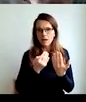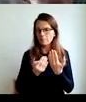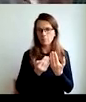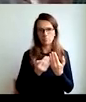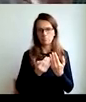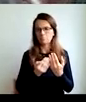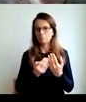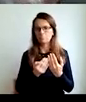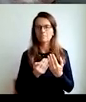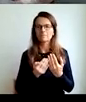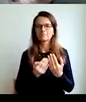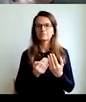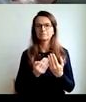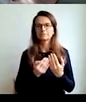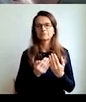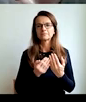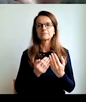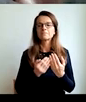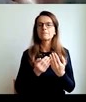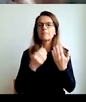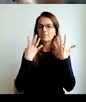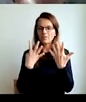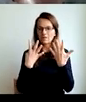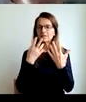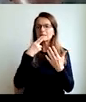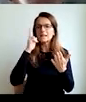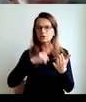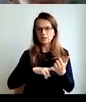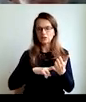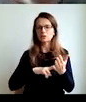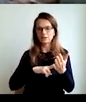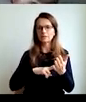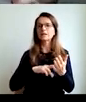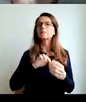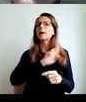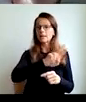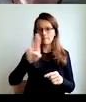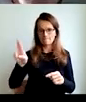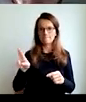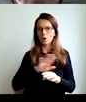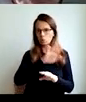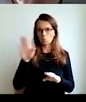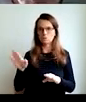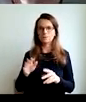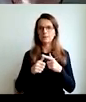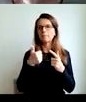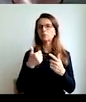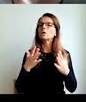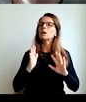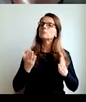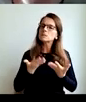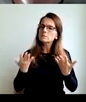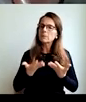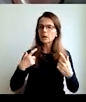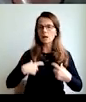never in contact with each other. But what we see here are the nine properties shared,